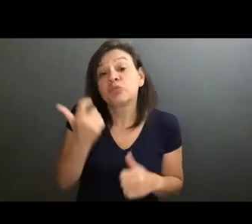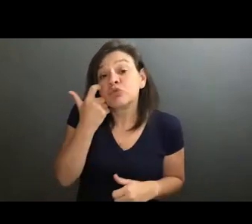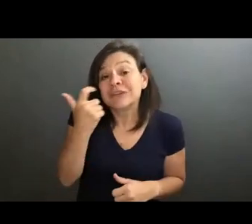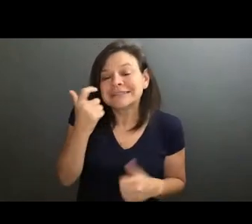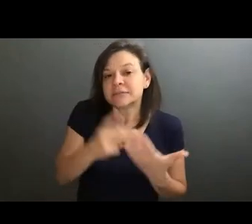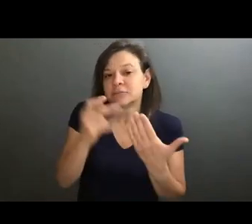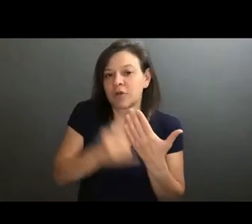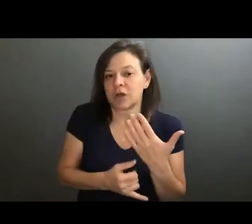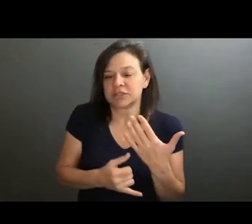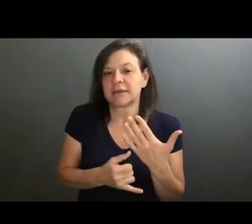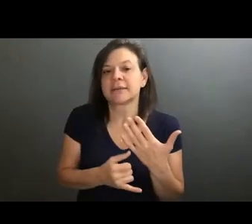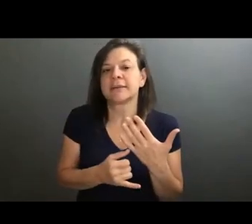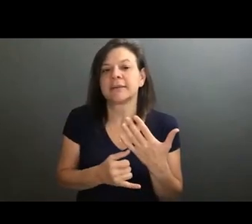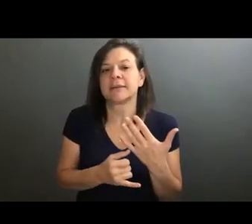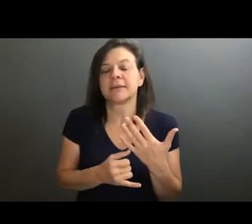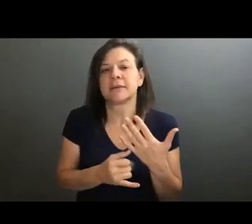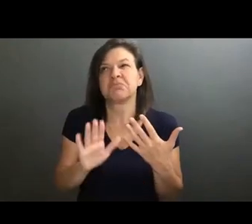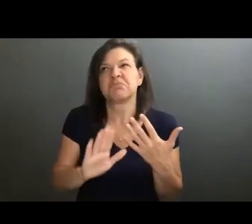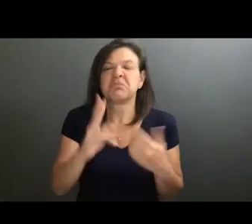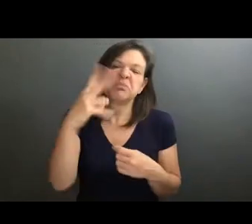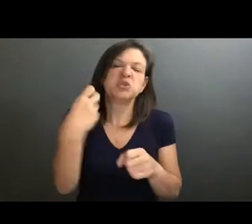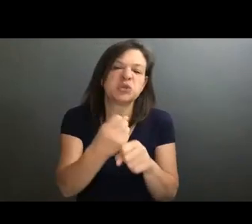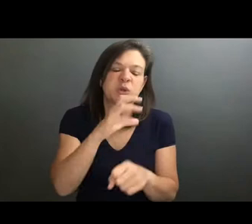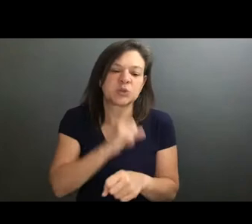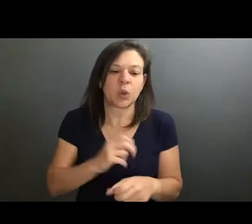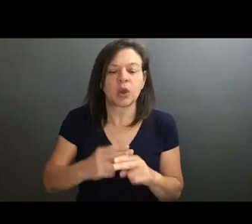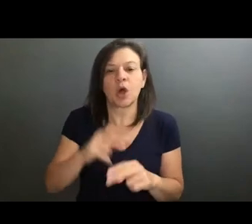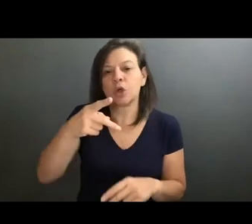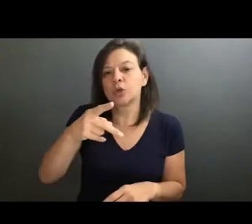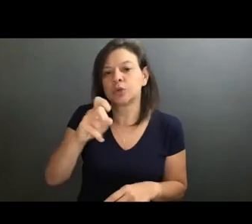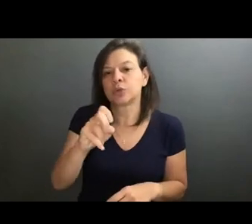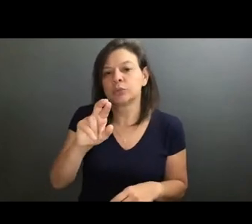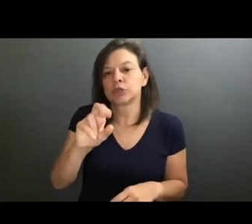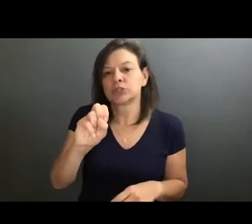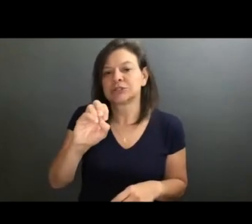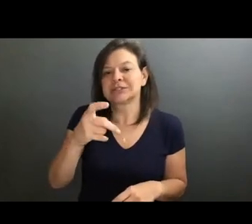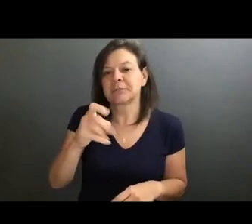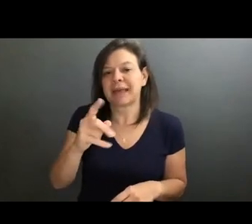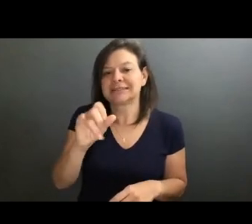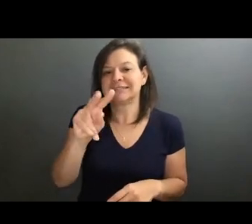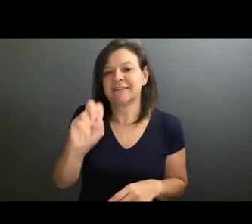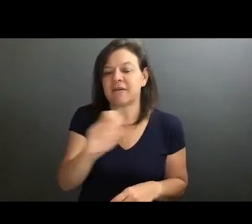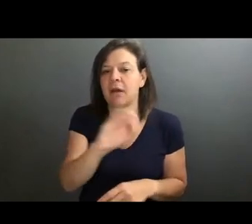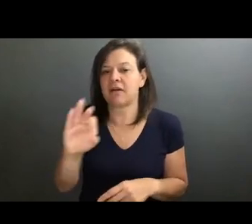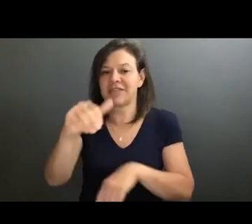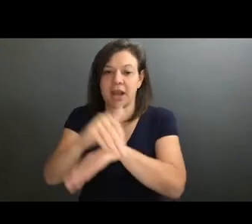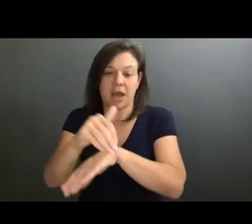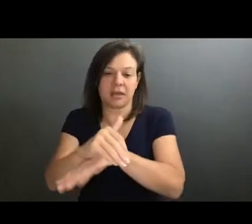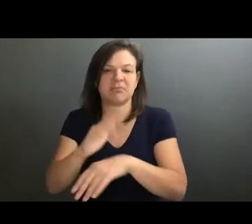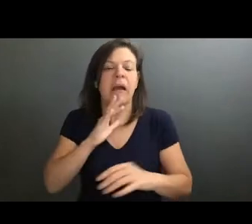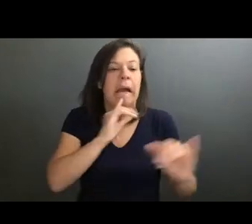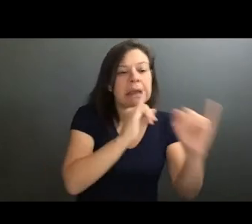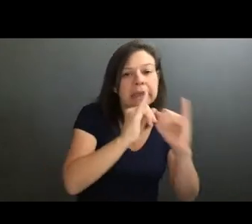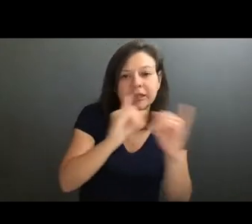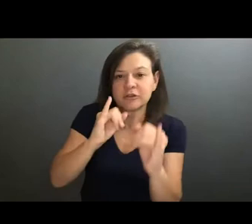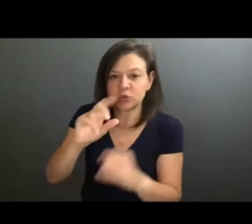I've, I guess the projects about two years old now, it's called perspective, and I interview disabled people and I